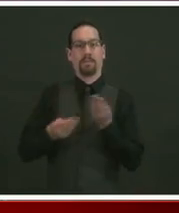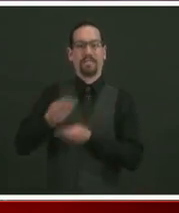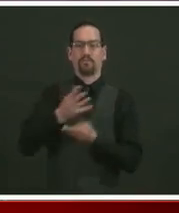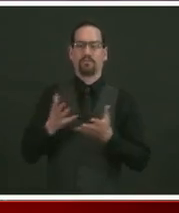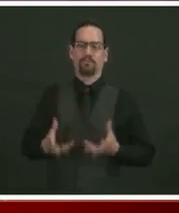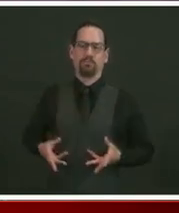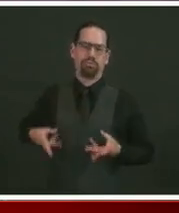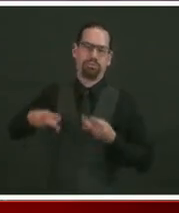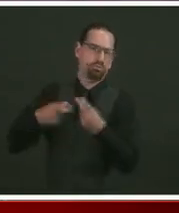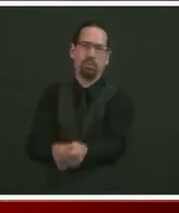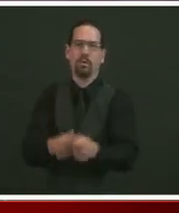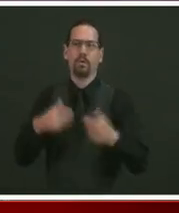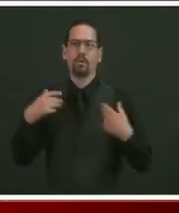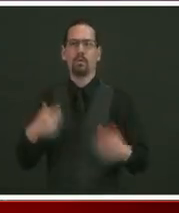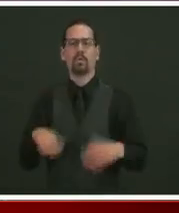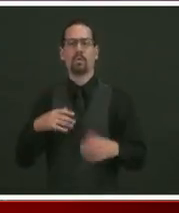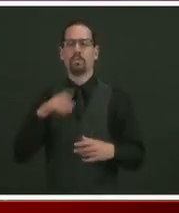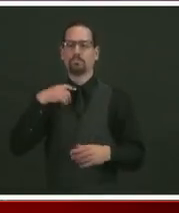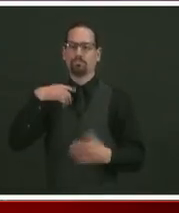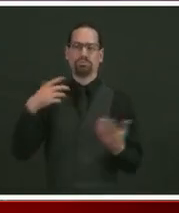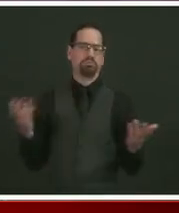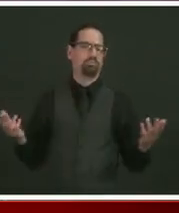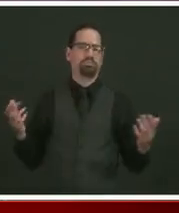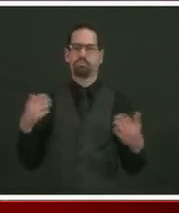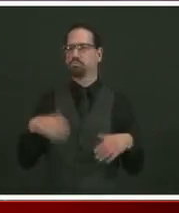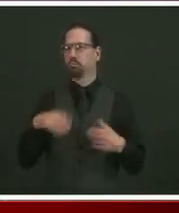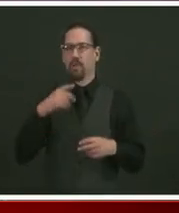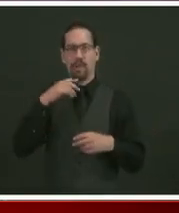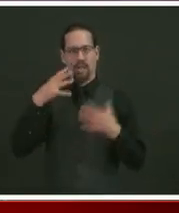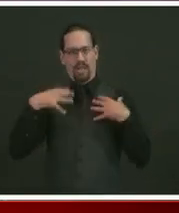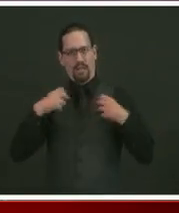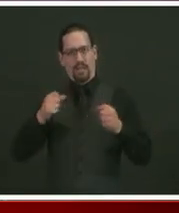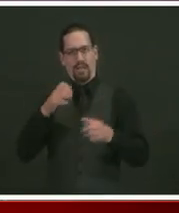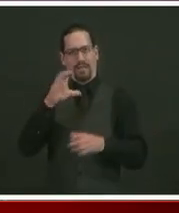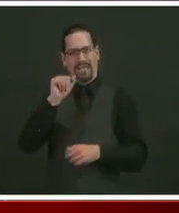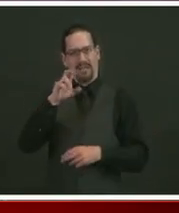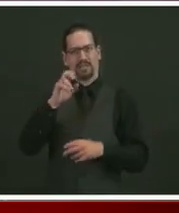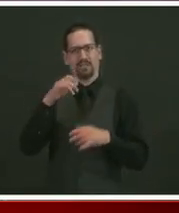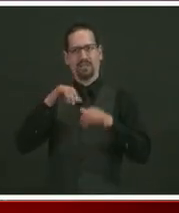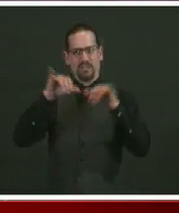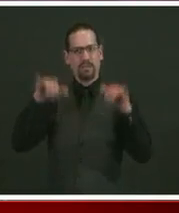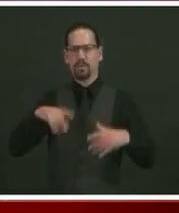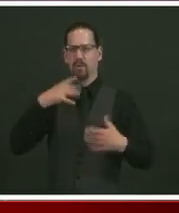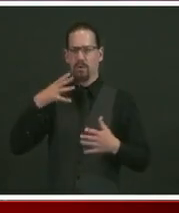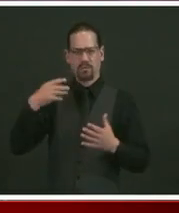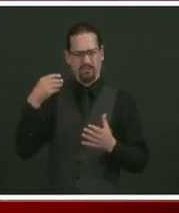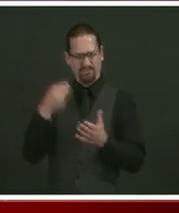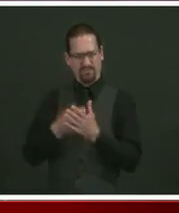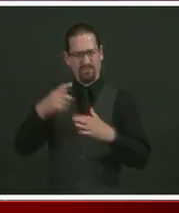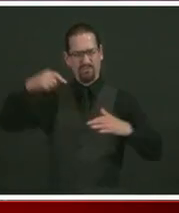an unbelievable toll on our health care system at a time when people need health care more than ever.